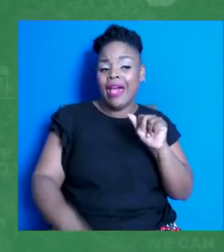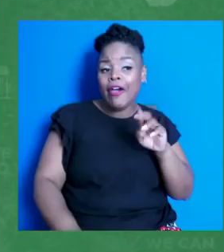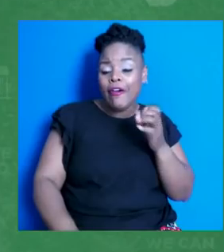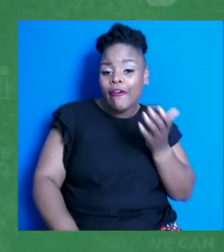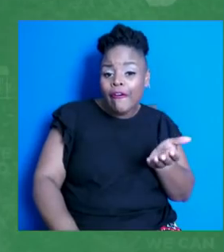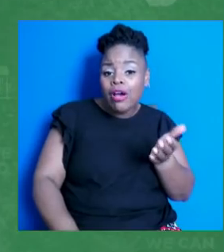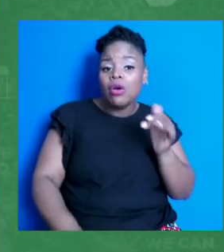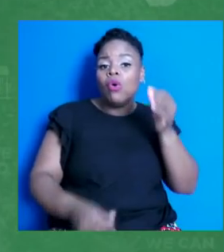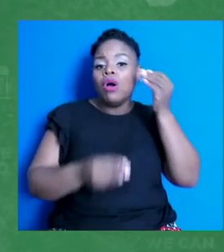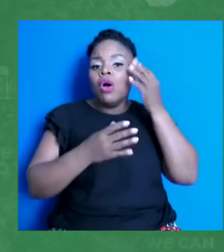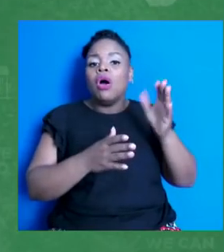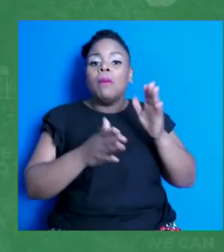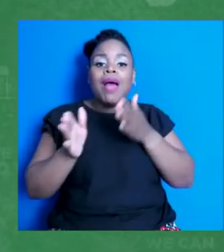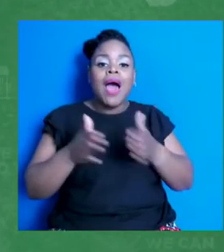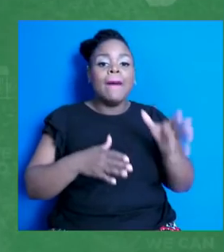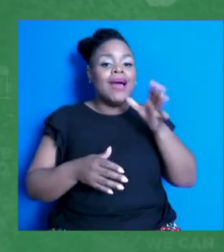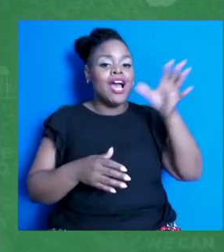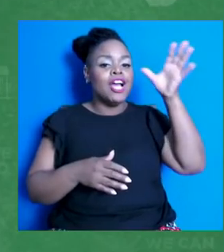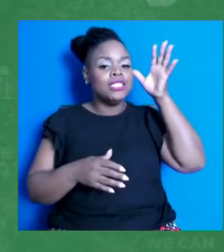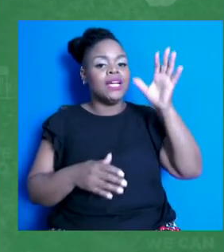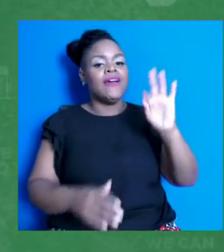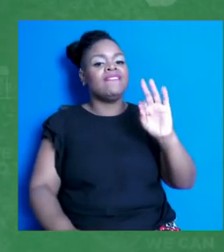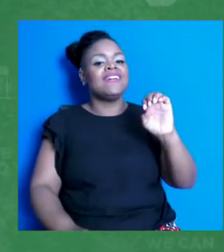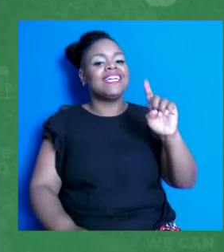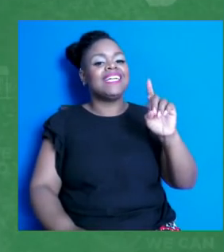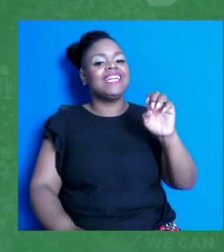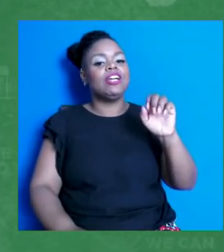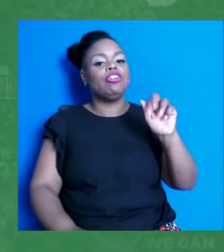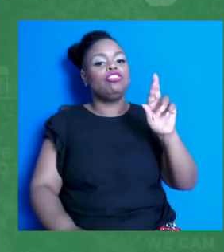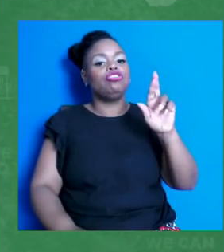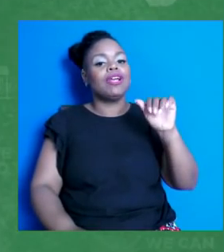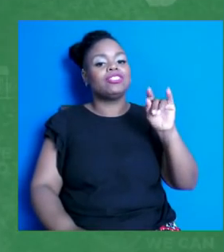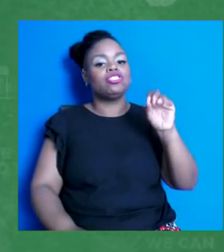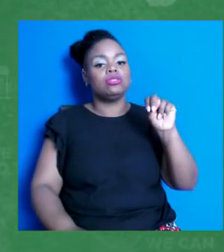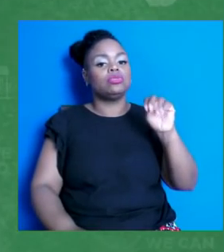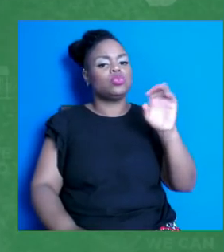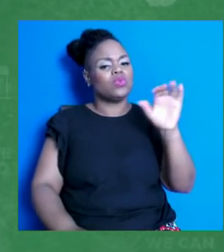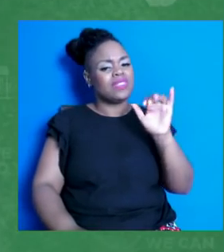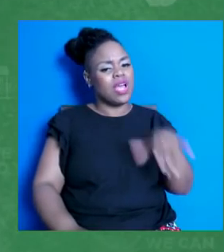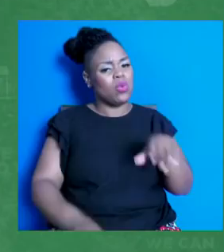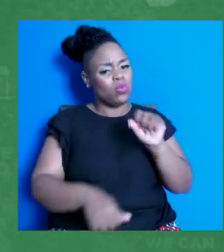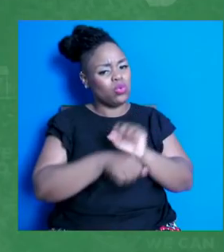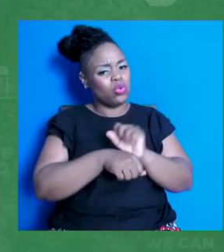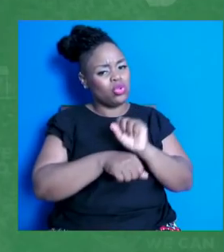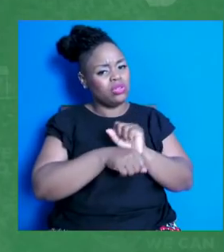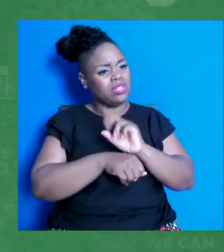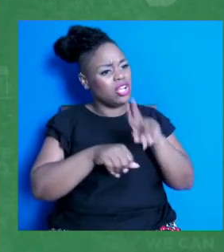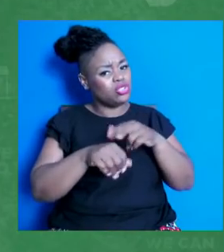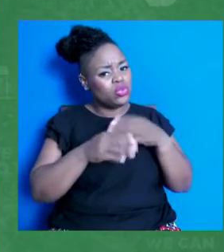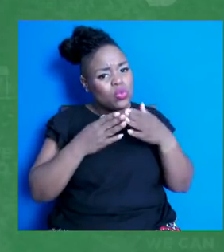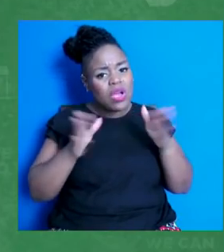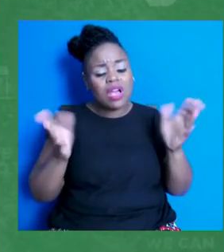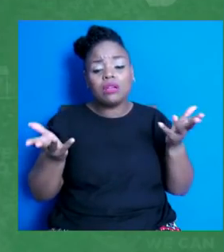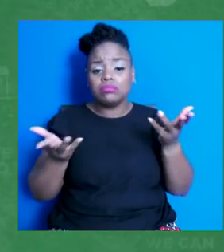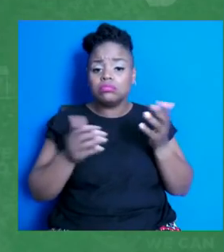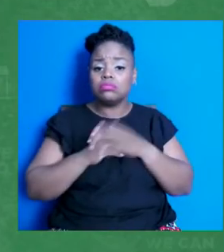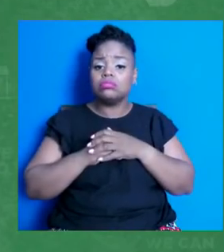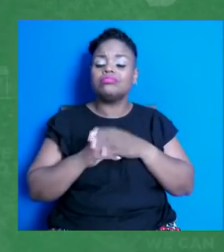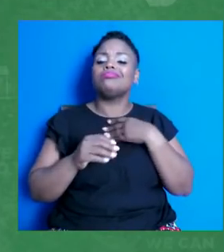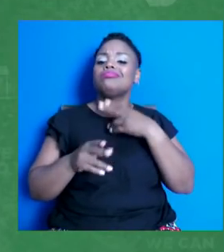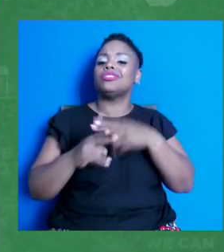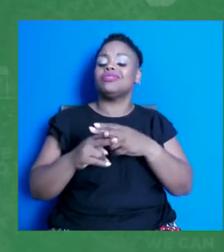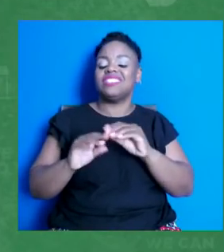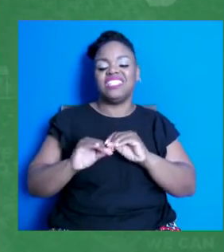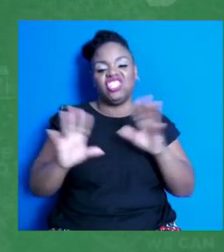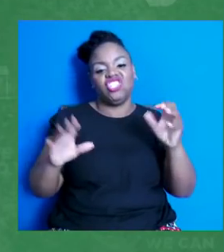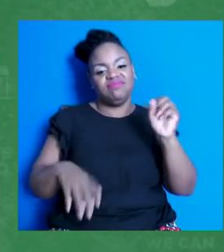has invested itself in conducting this work nationwide with this fellowship. And look, the message is clear, right? Young people, particularly in